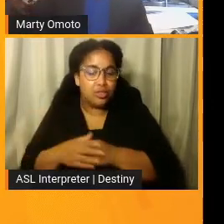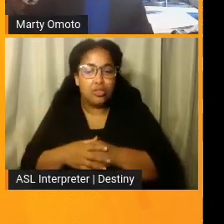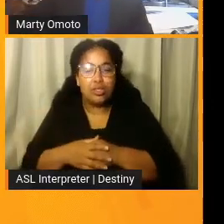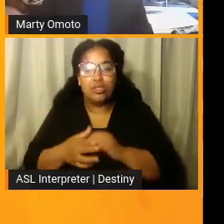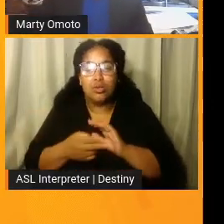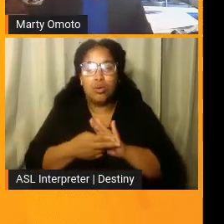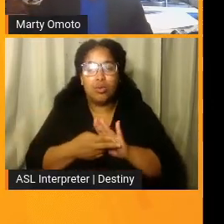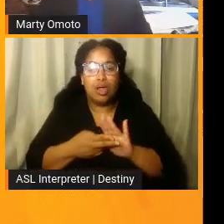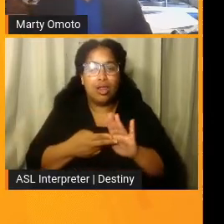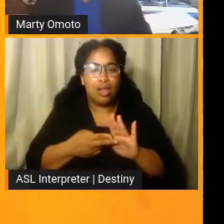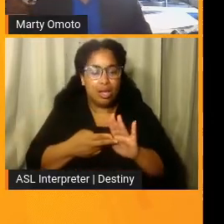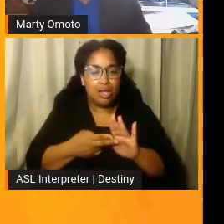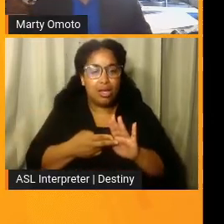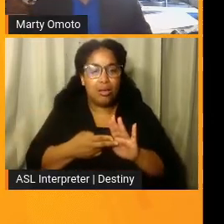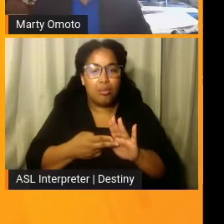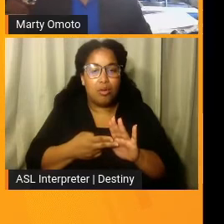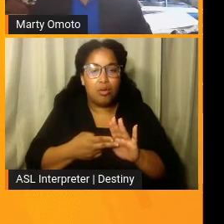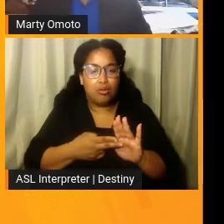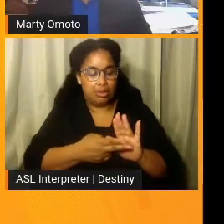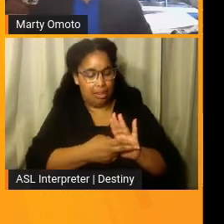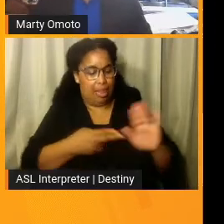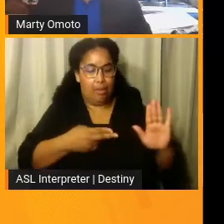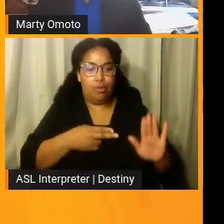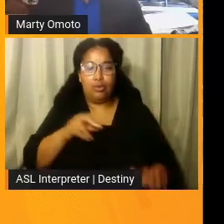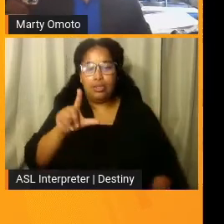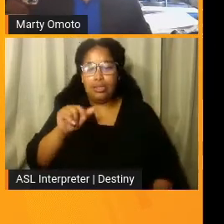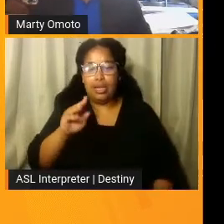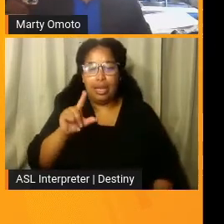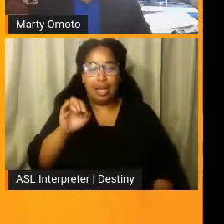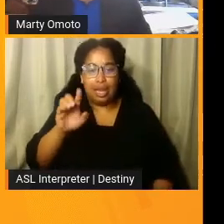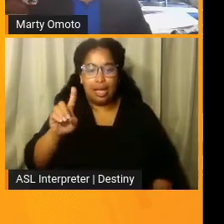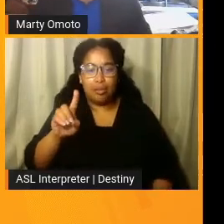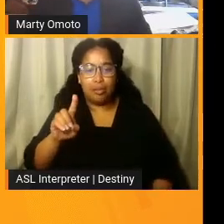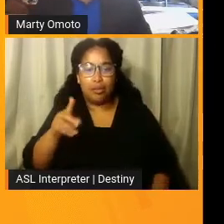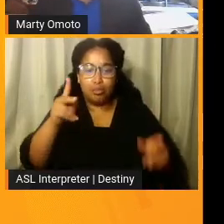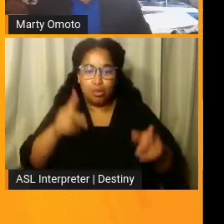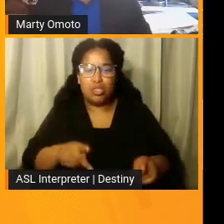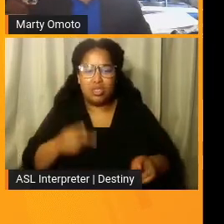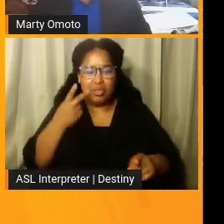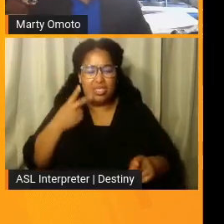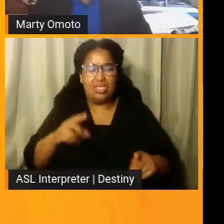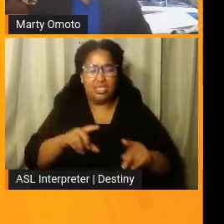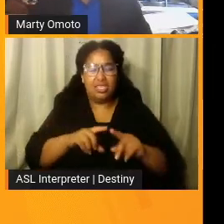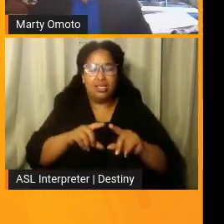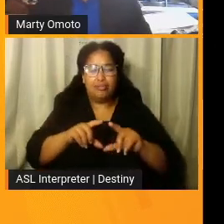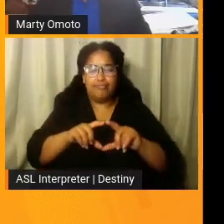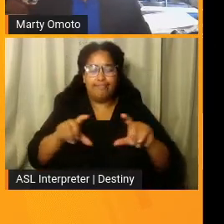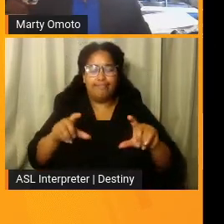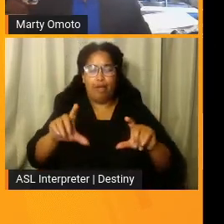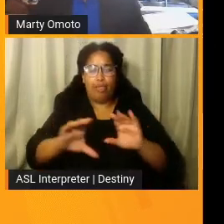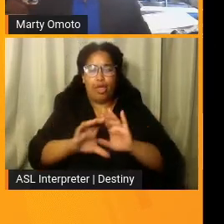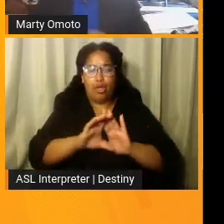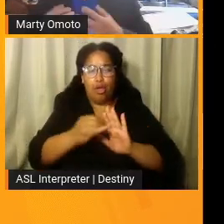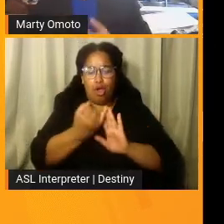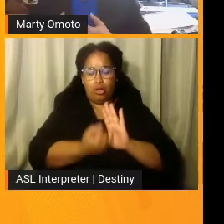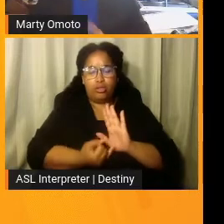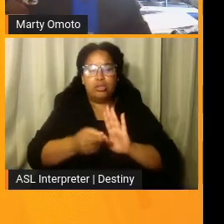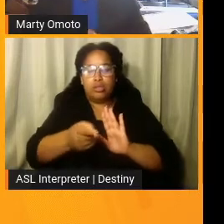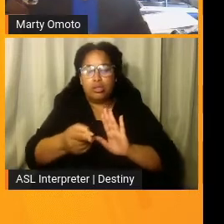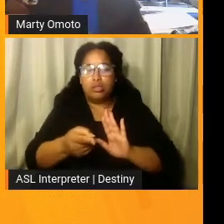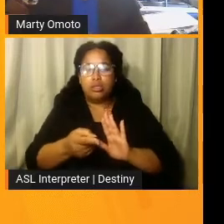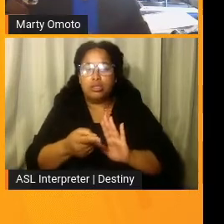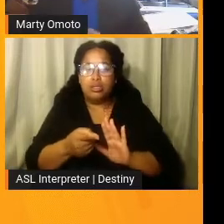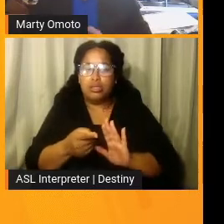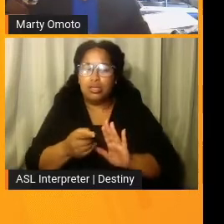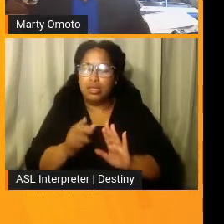person that, that that piece of art symbolizes, I think is something, why it's